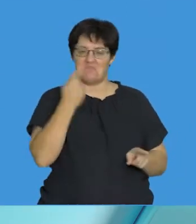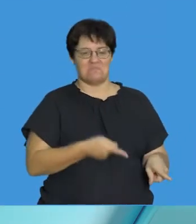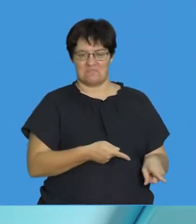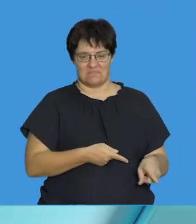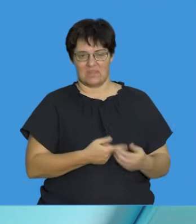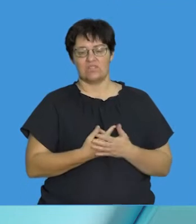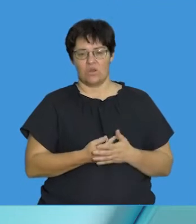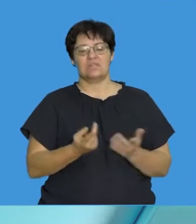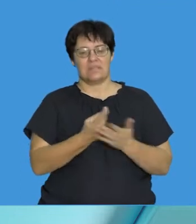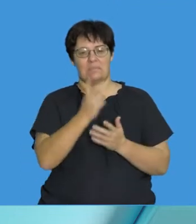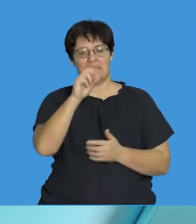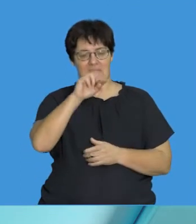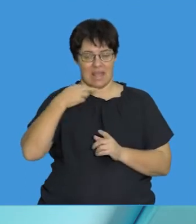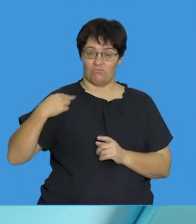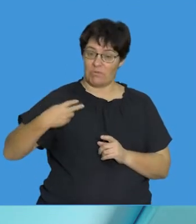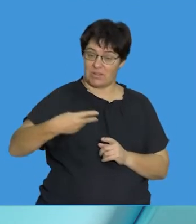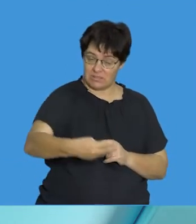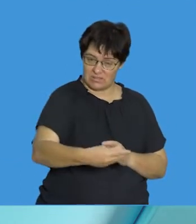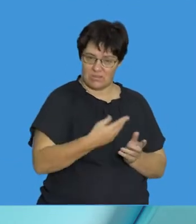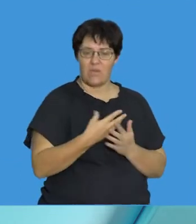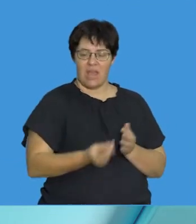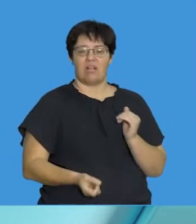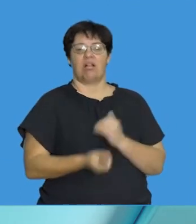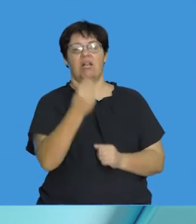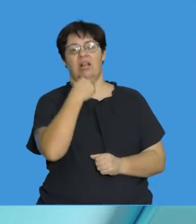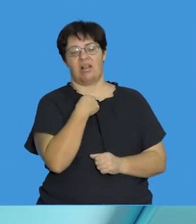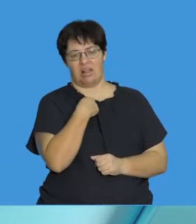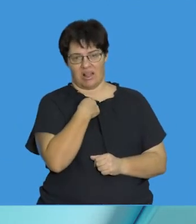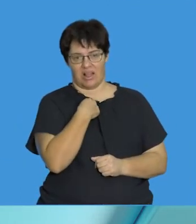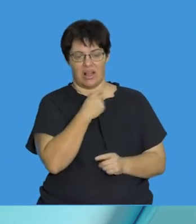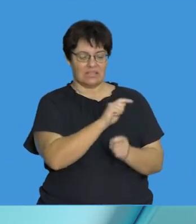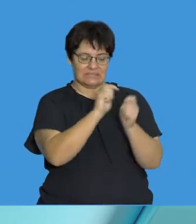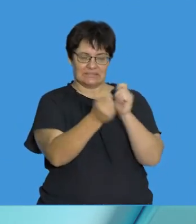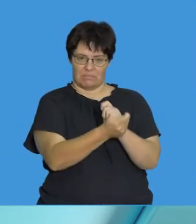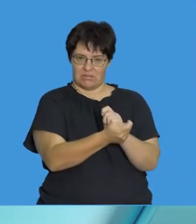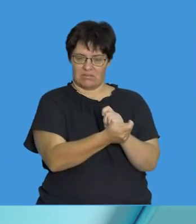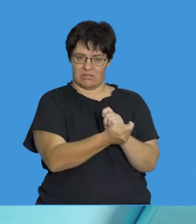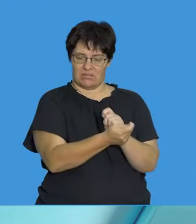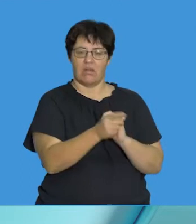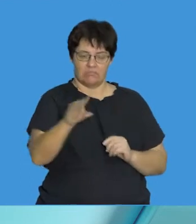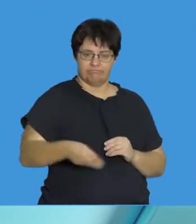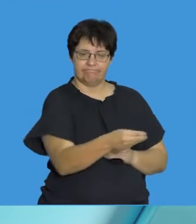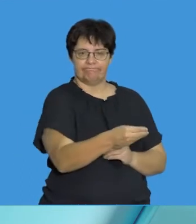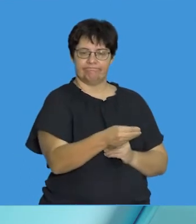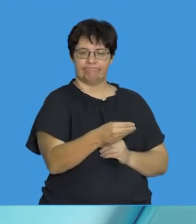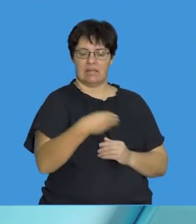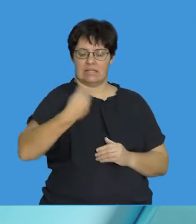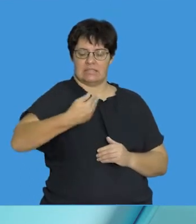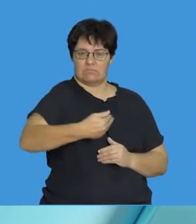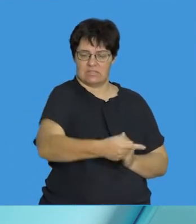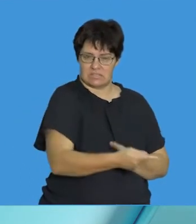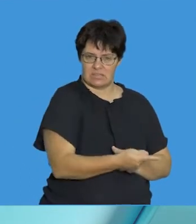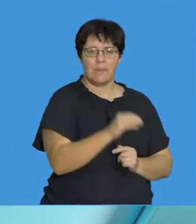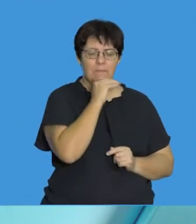sometimes during DNA replication, we have accidentally a substitute nucleotide put into that sequence.